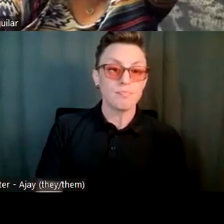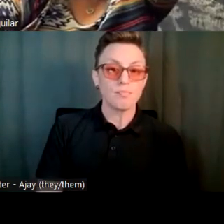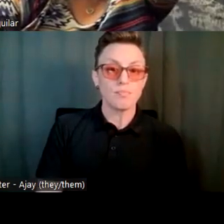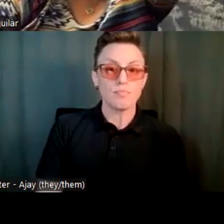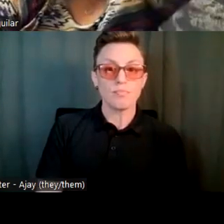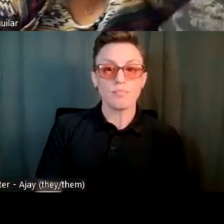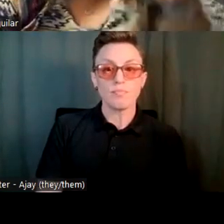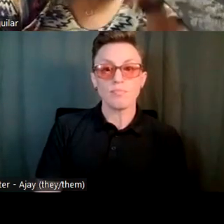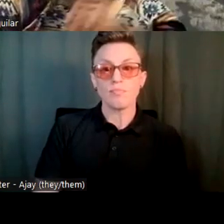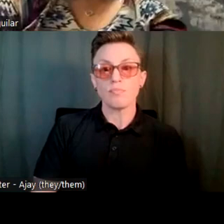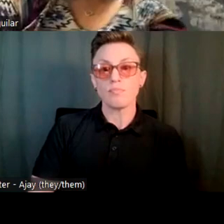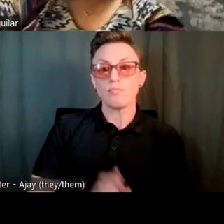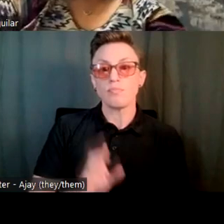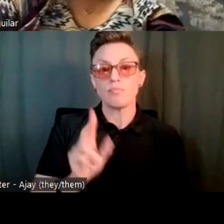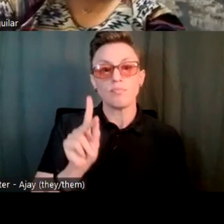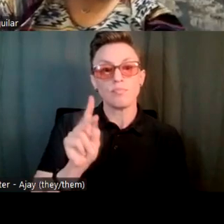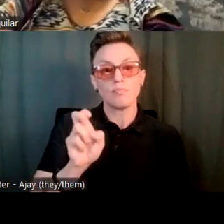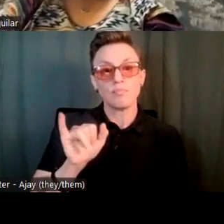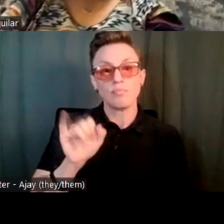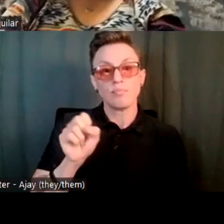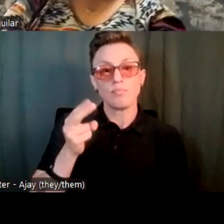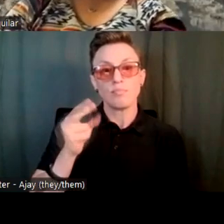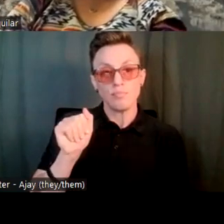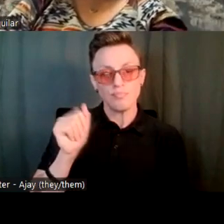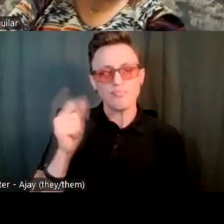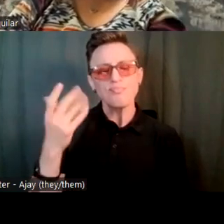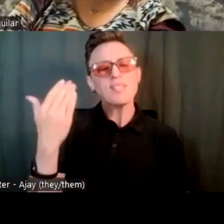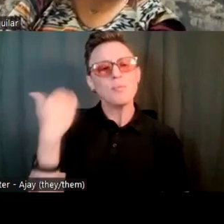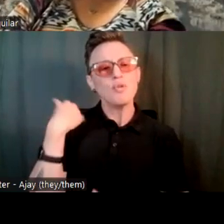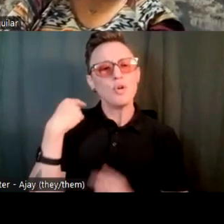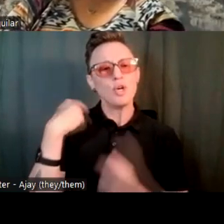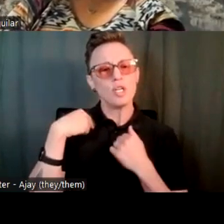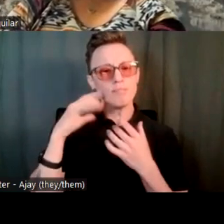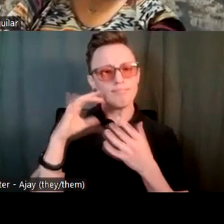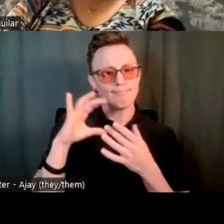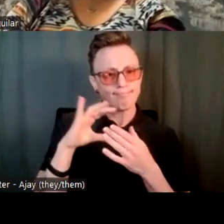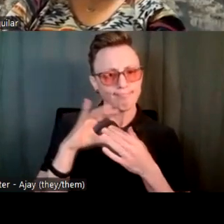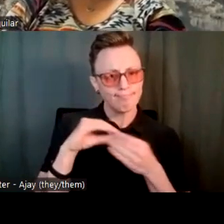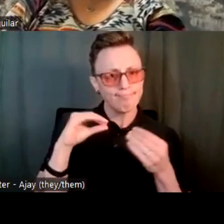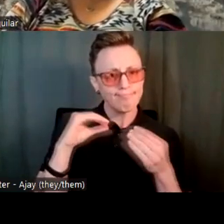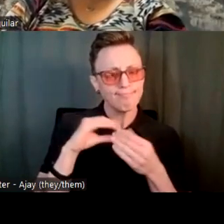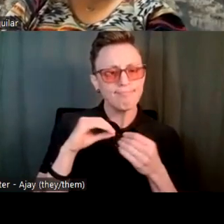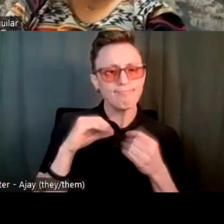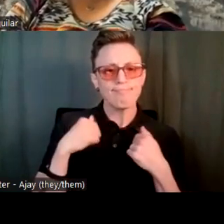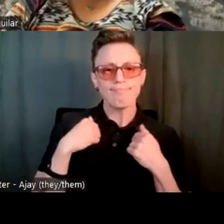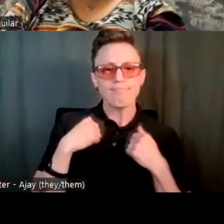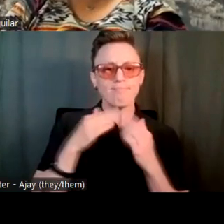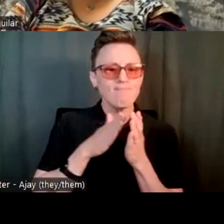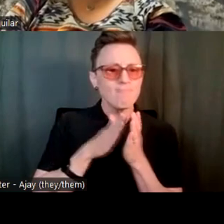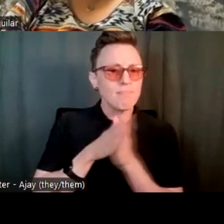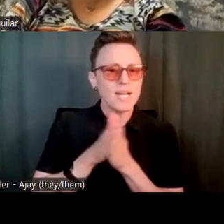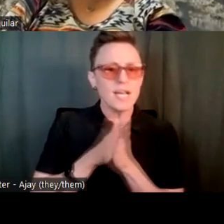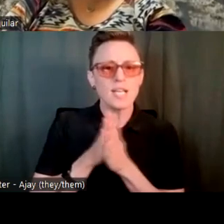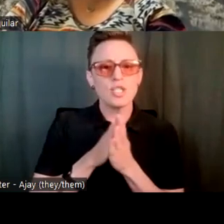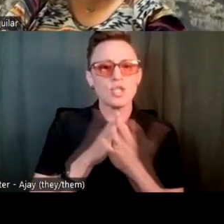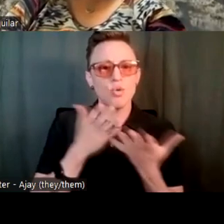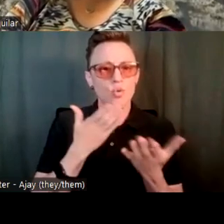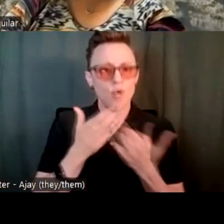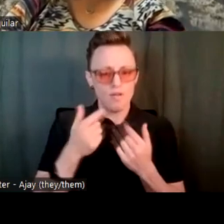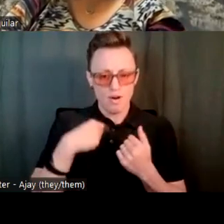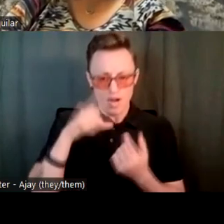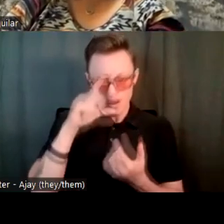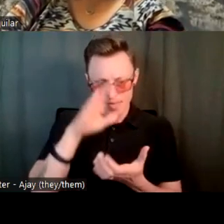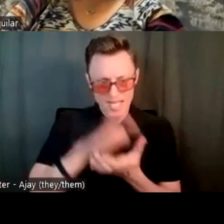As I mentioned before, um, I'm passionate about things that I truly believe in.